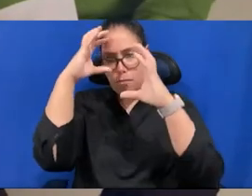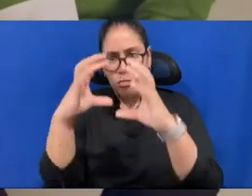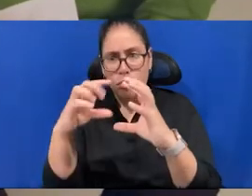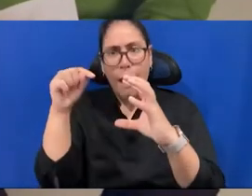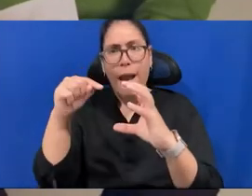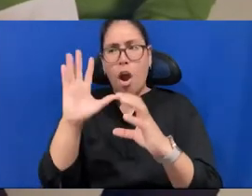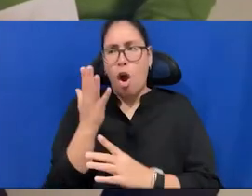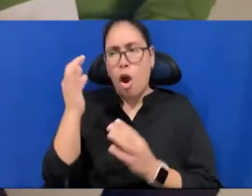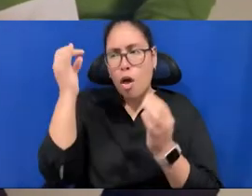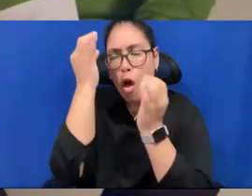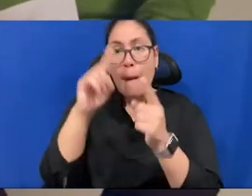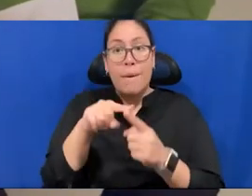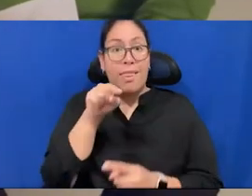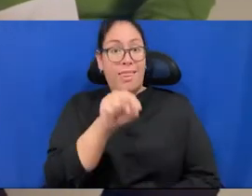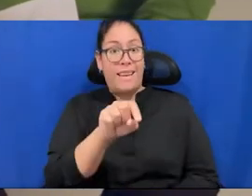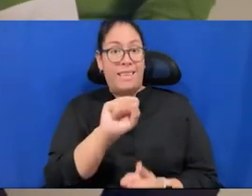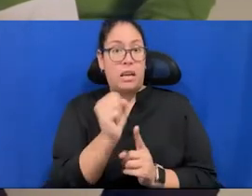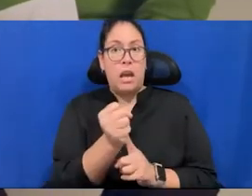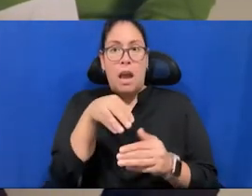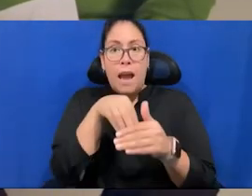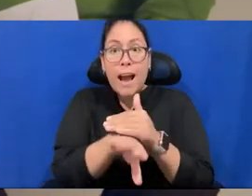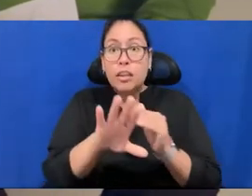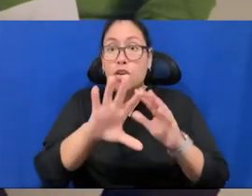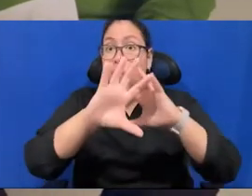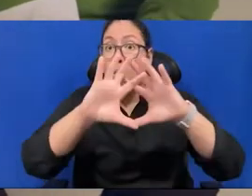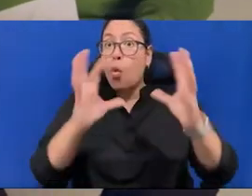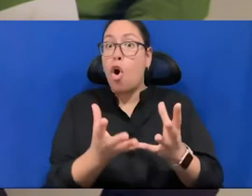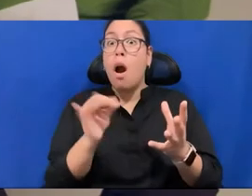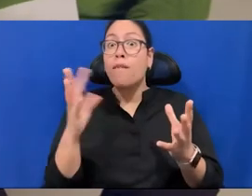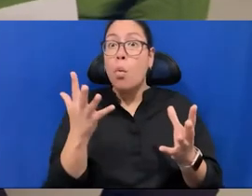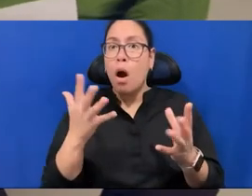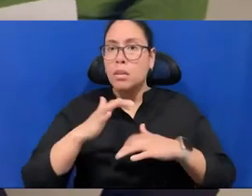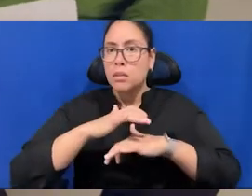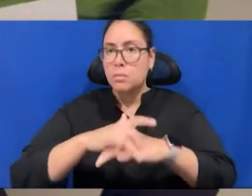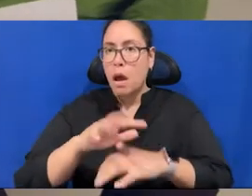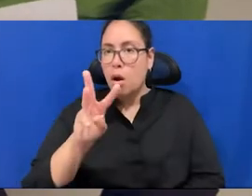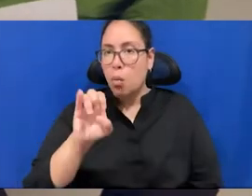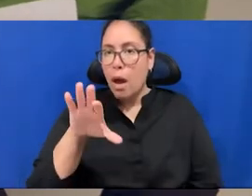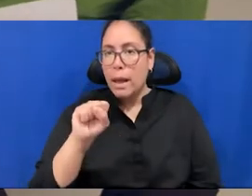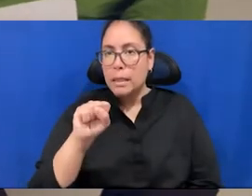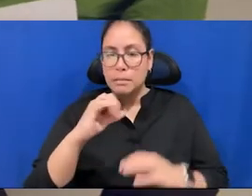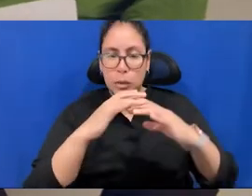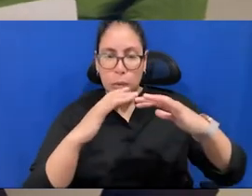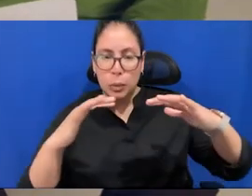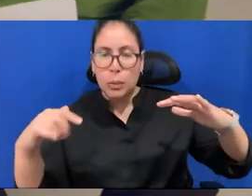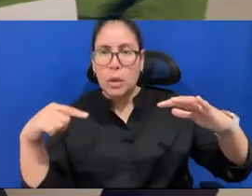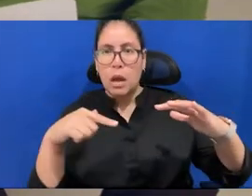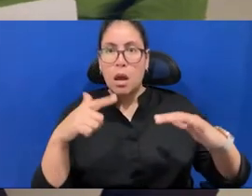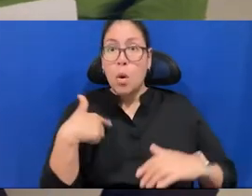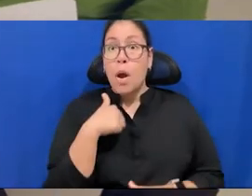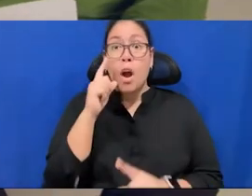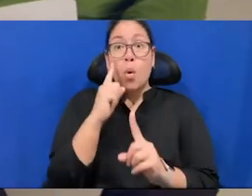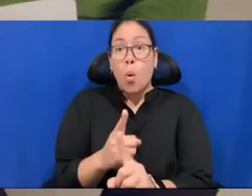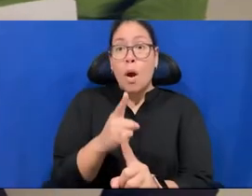case, it's entering the world of the spider web and the spider web intelligence. And try to, not to hear, but to sense.